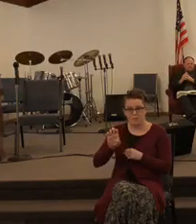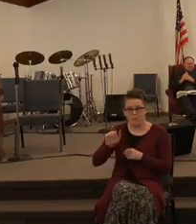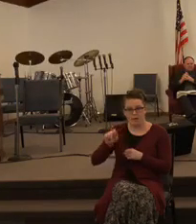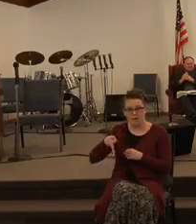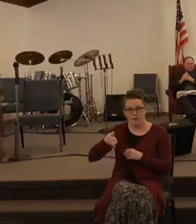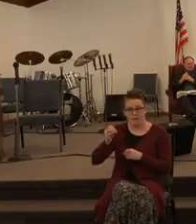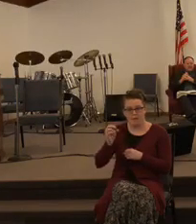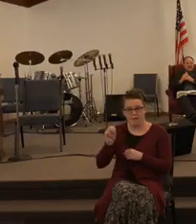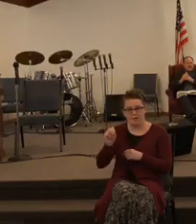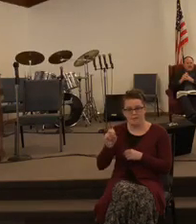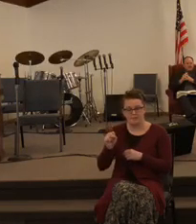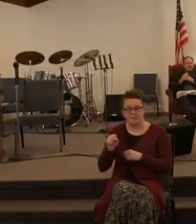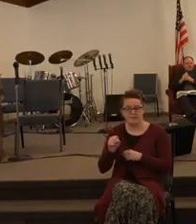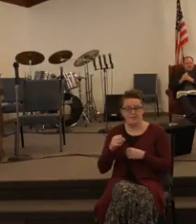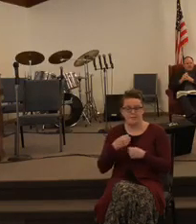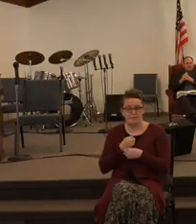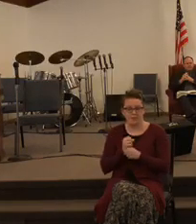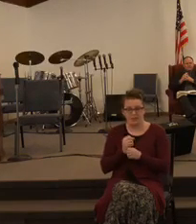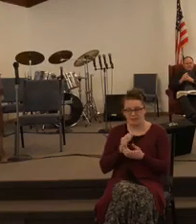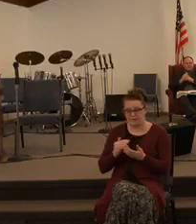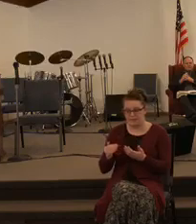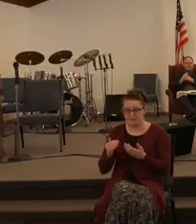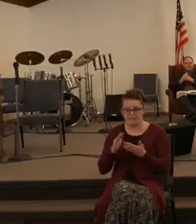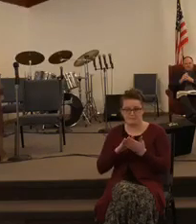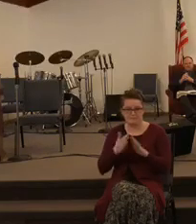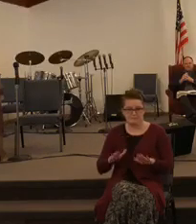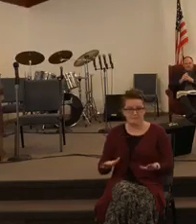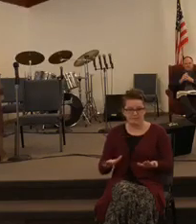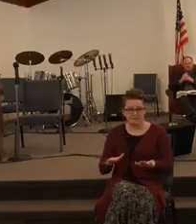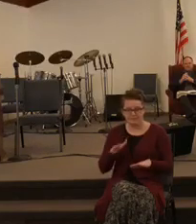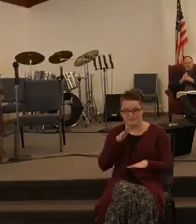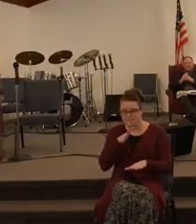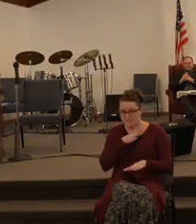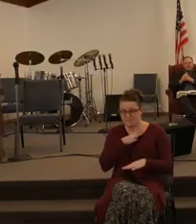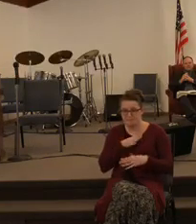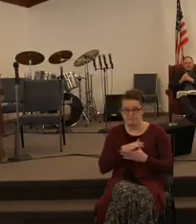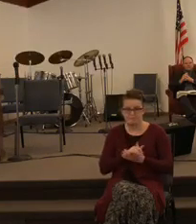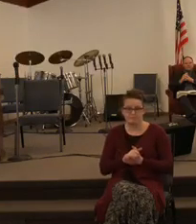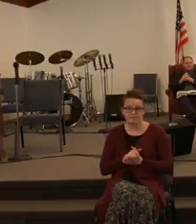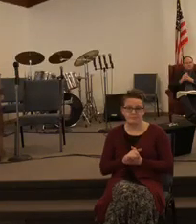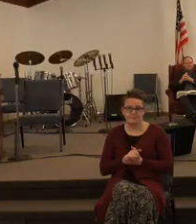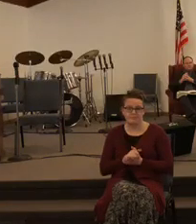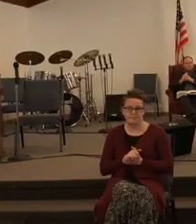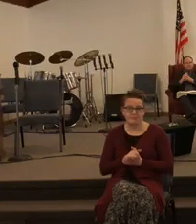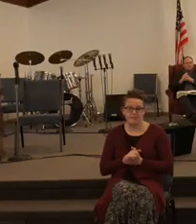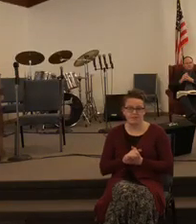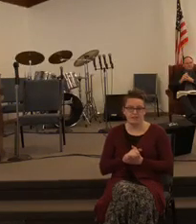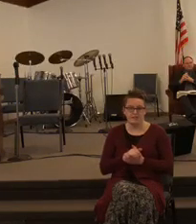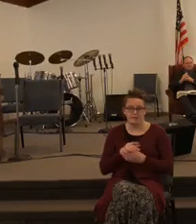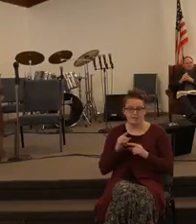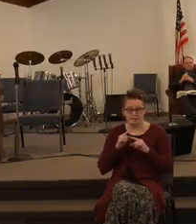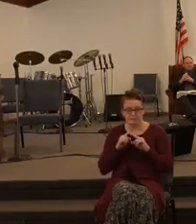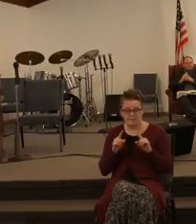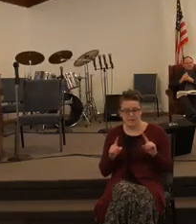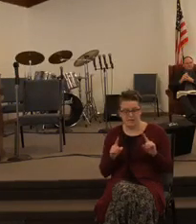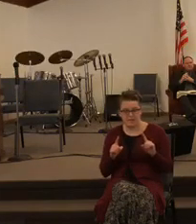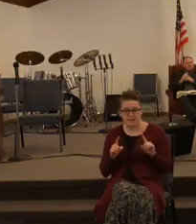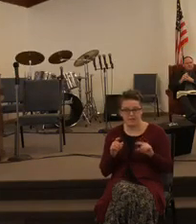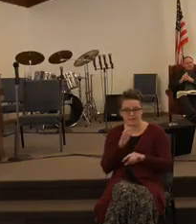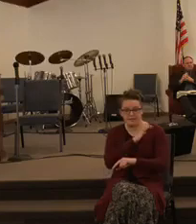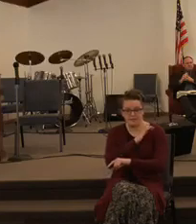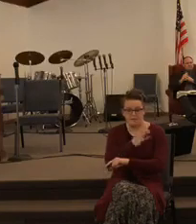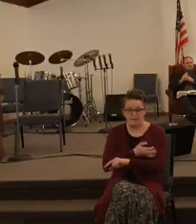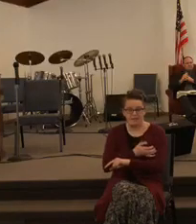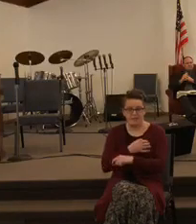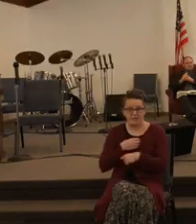of peace and farming and cultivating but the power of being able